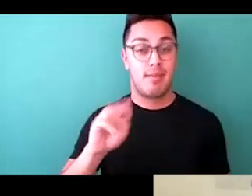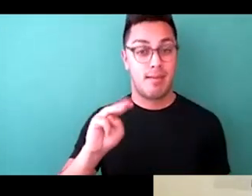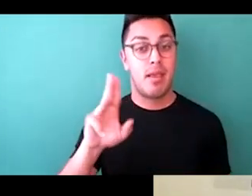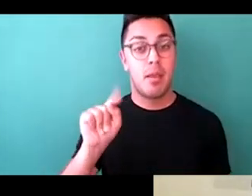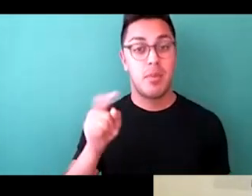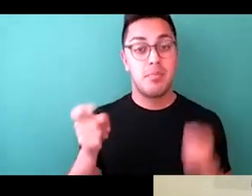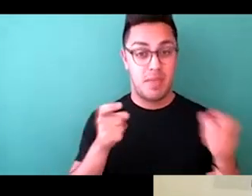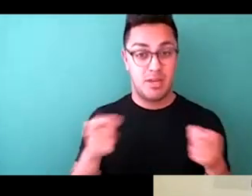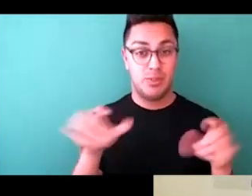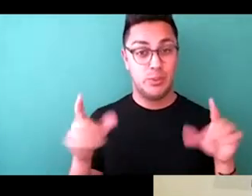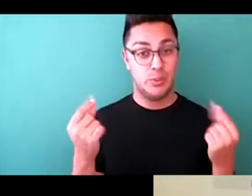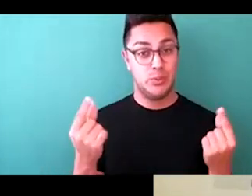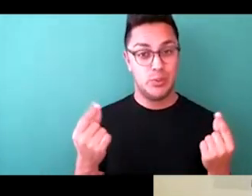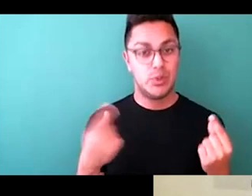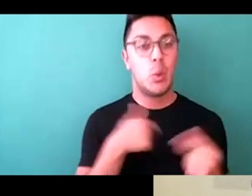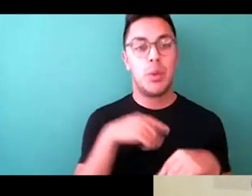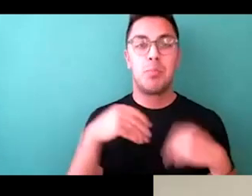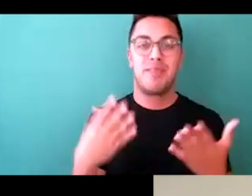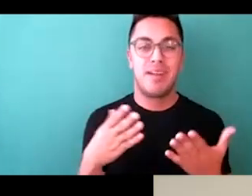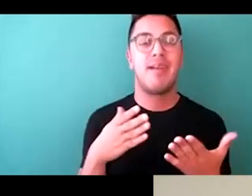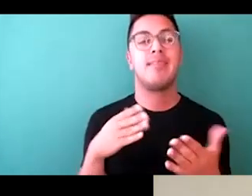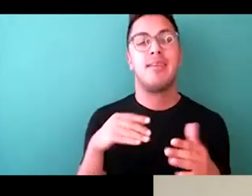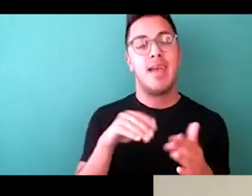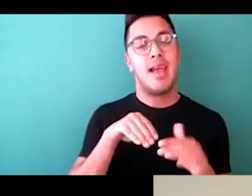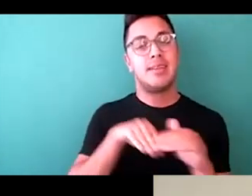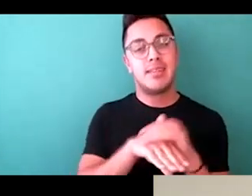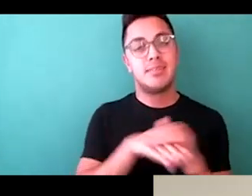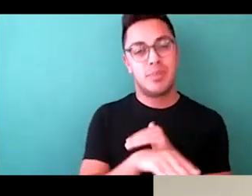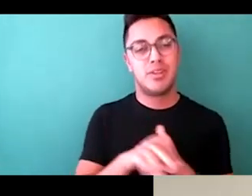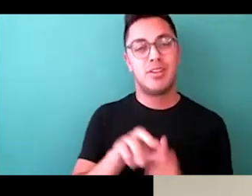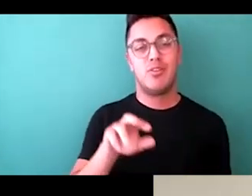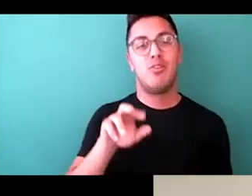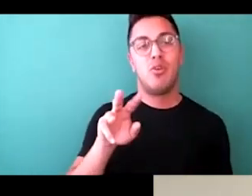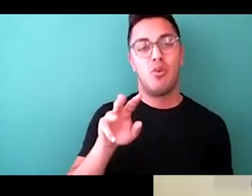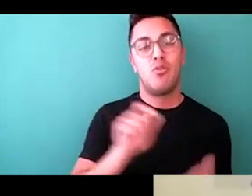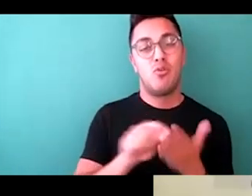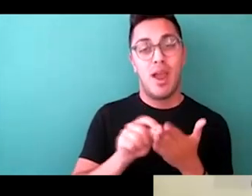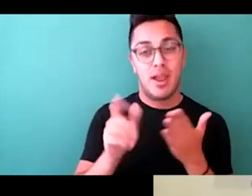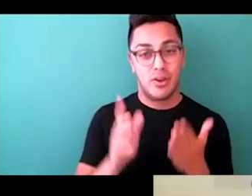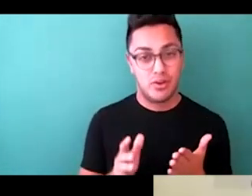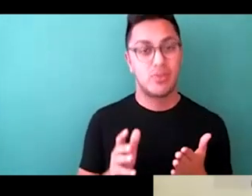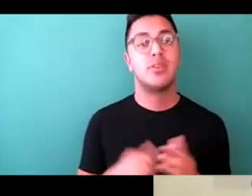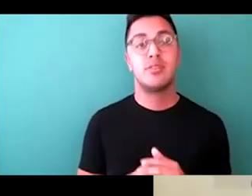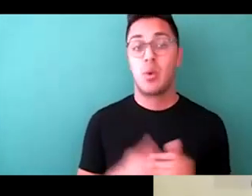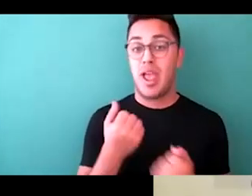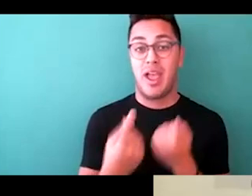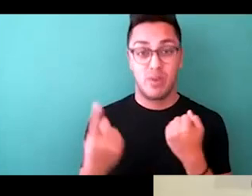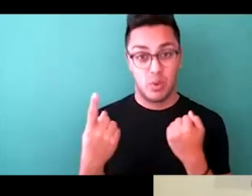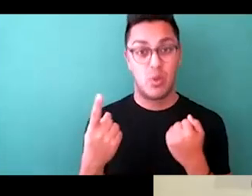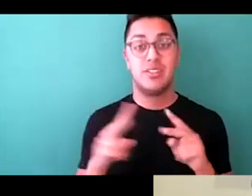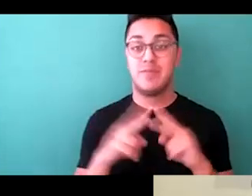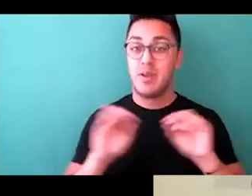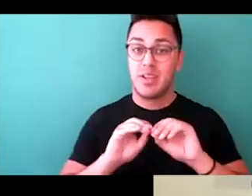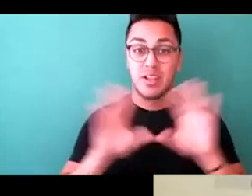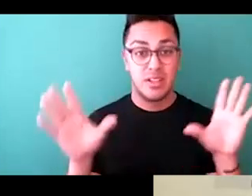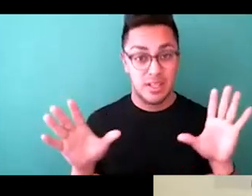provide an accessibility rider. So everybody on set is very clear on what you need